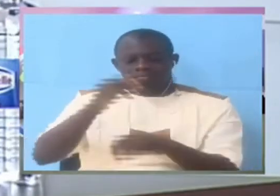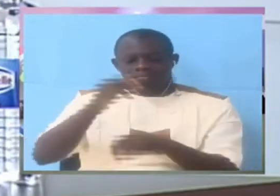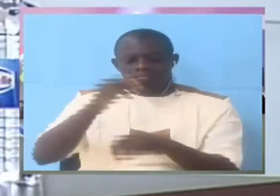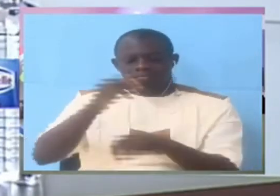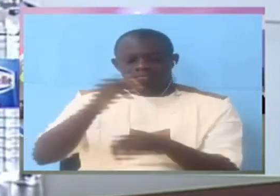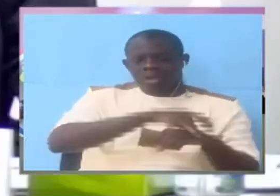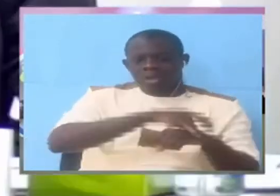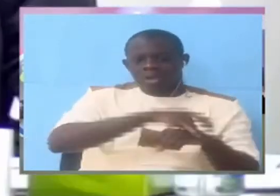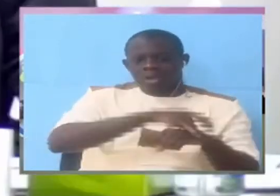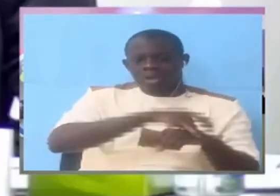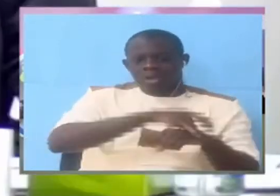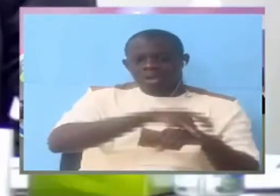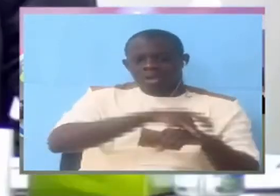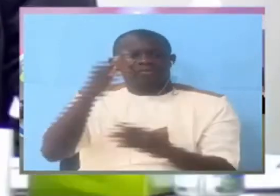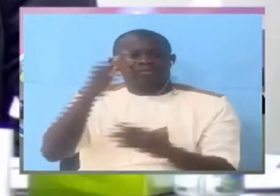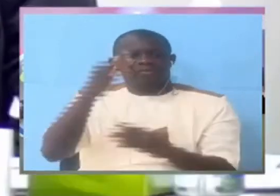believing in something you know about it